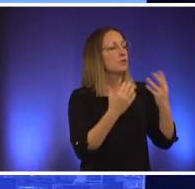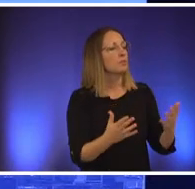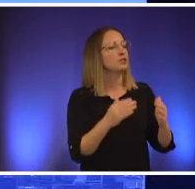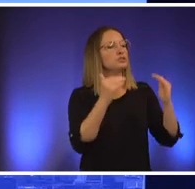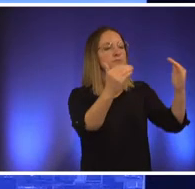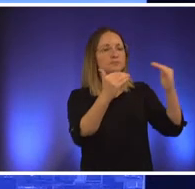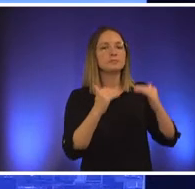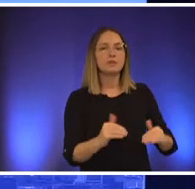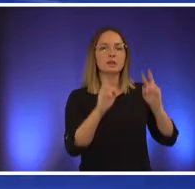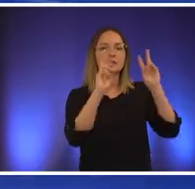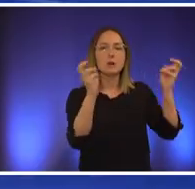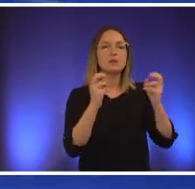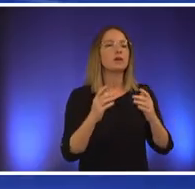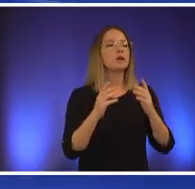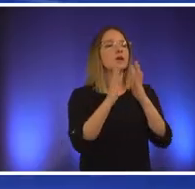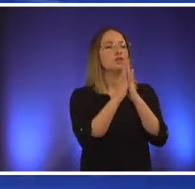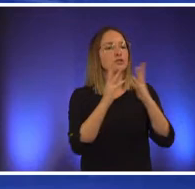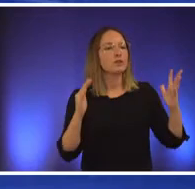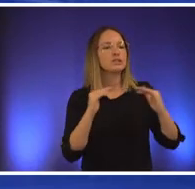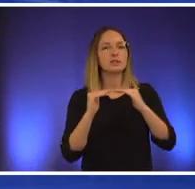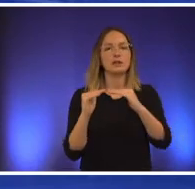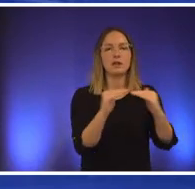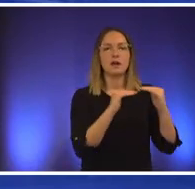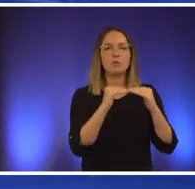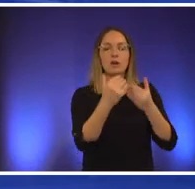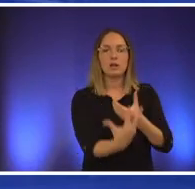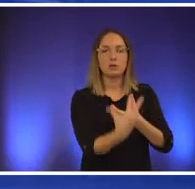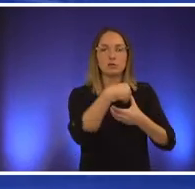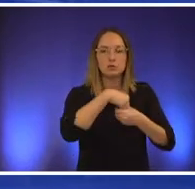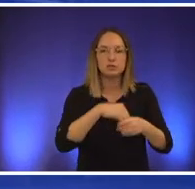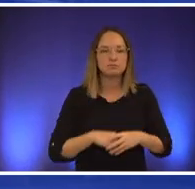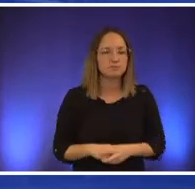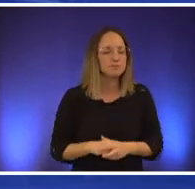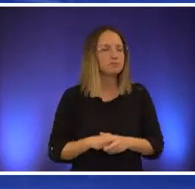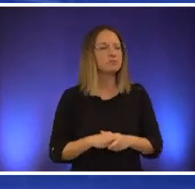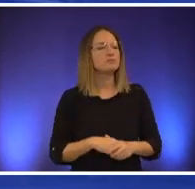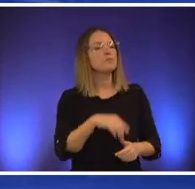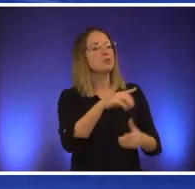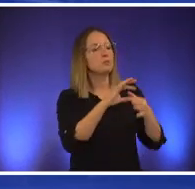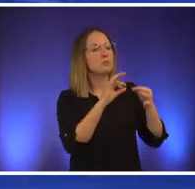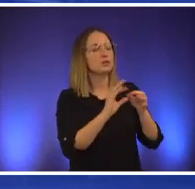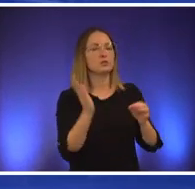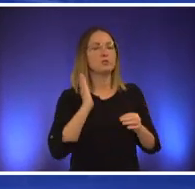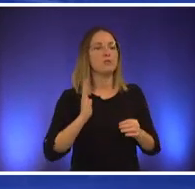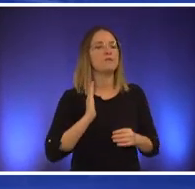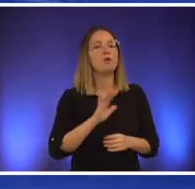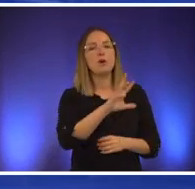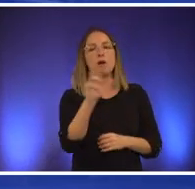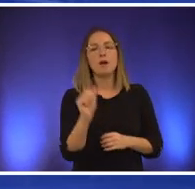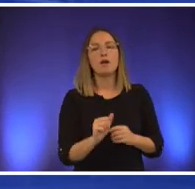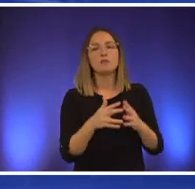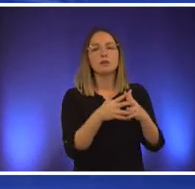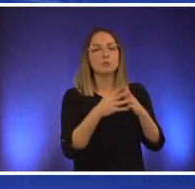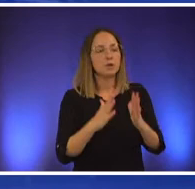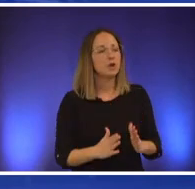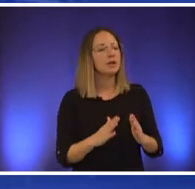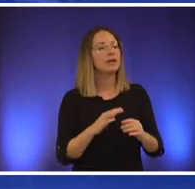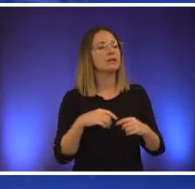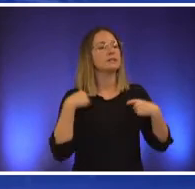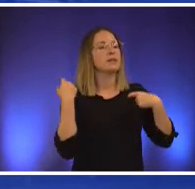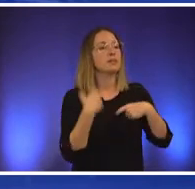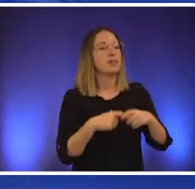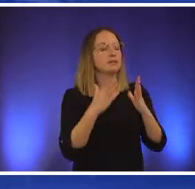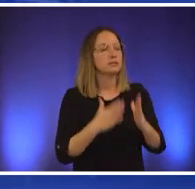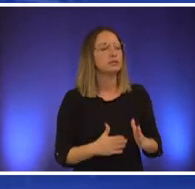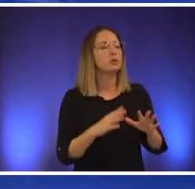equity and inclusion i think you mentioned earlier that african americans and latinos are moving out of the city in droves many are citing affordable